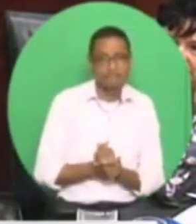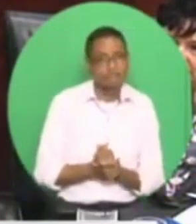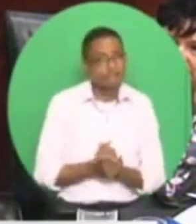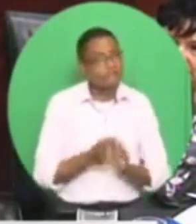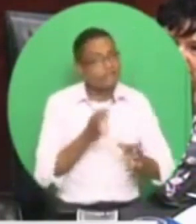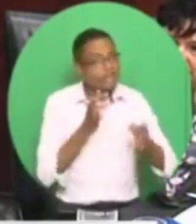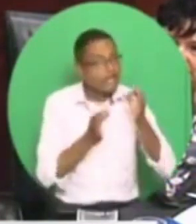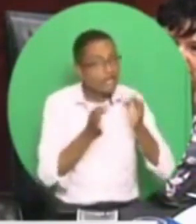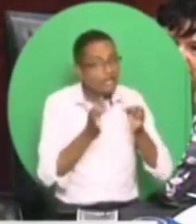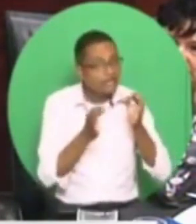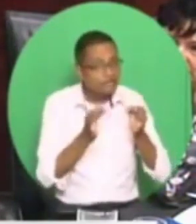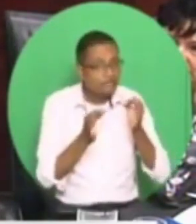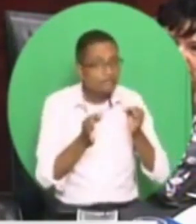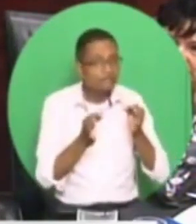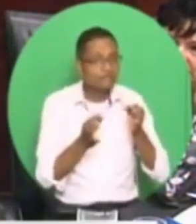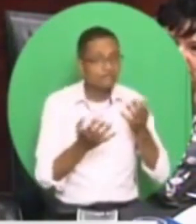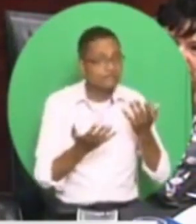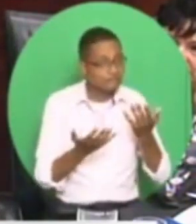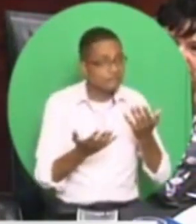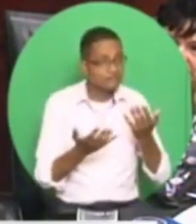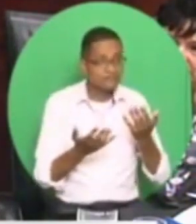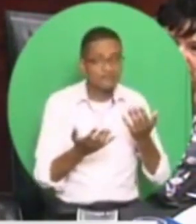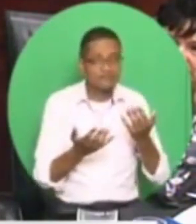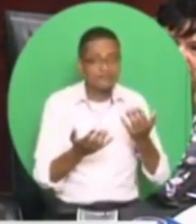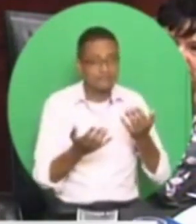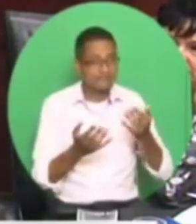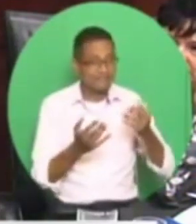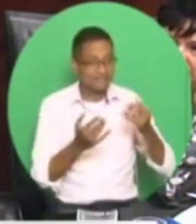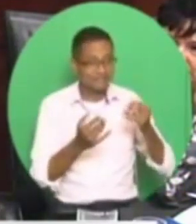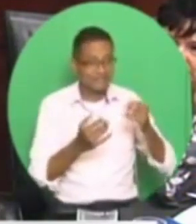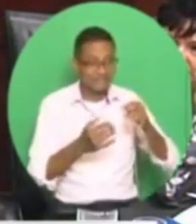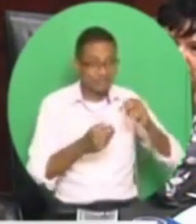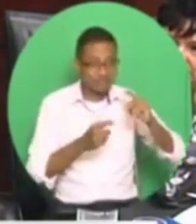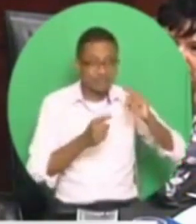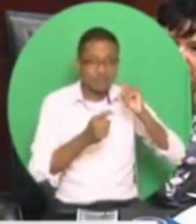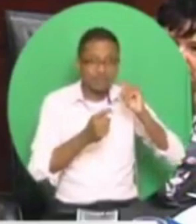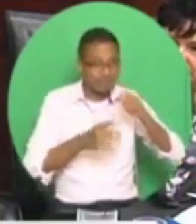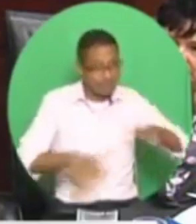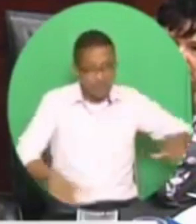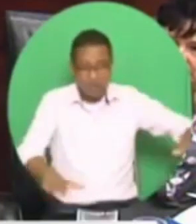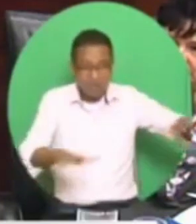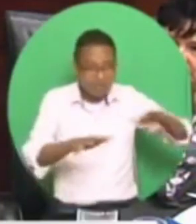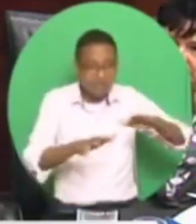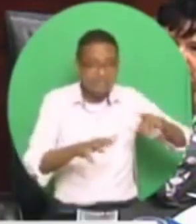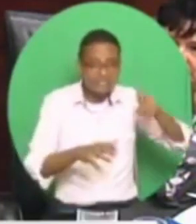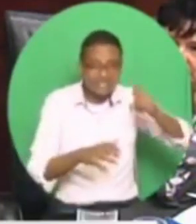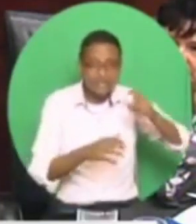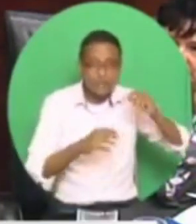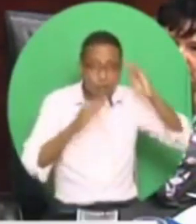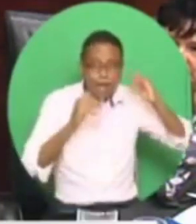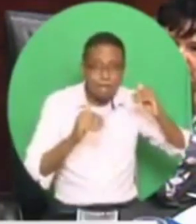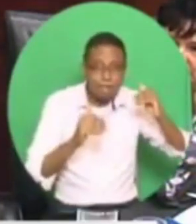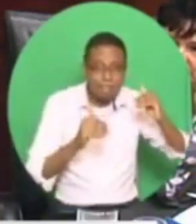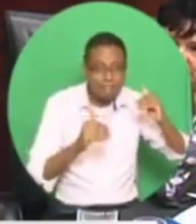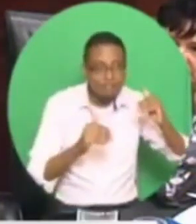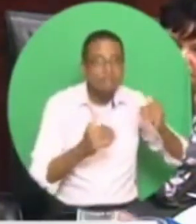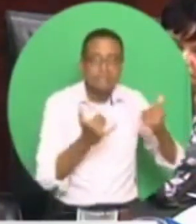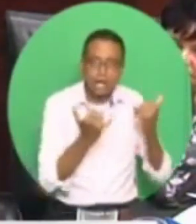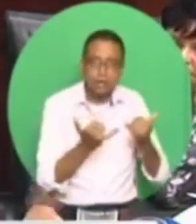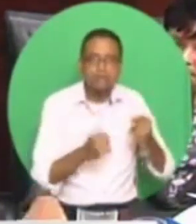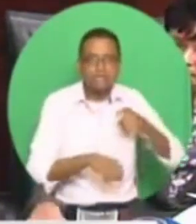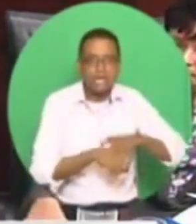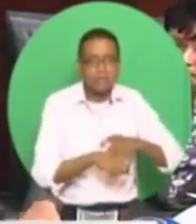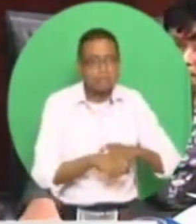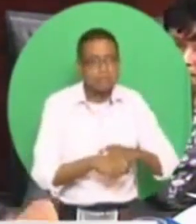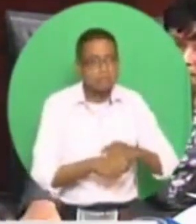crime-ridden society needed a beacon of hope, it is now. If ever this country needed the United National Congress, it is